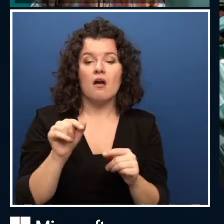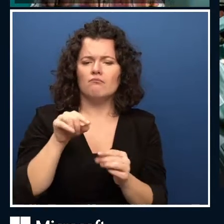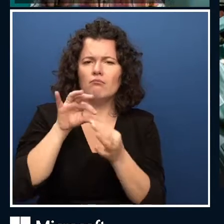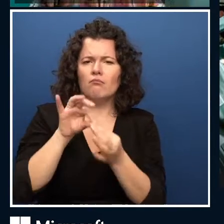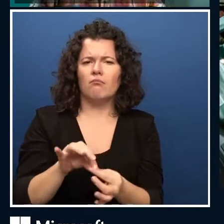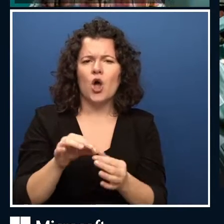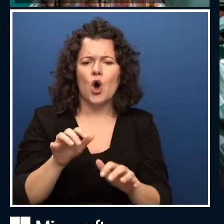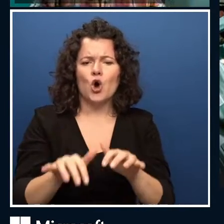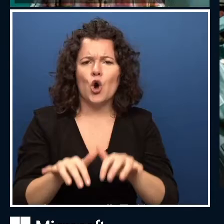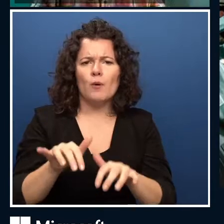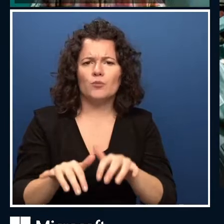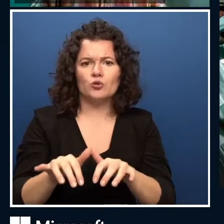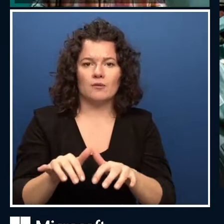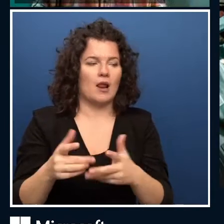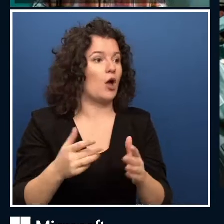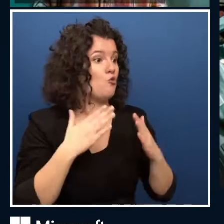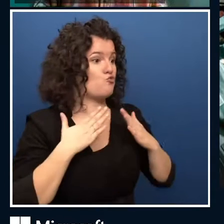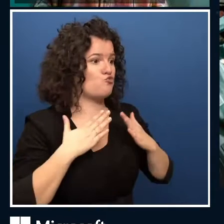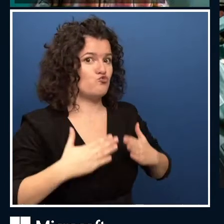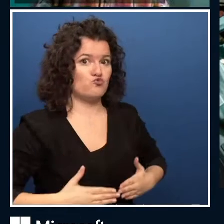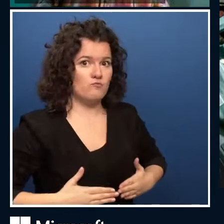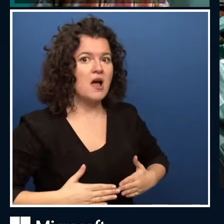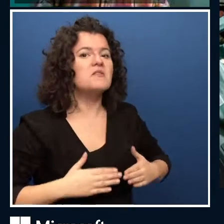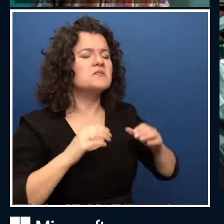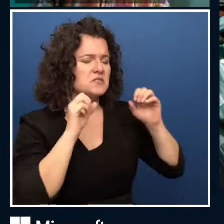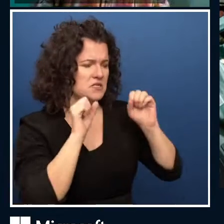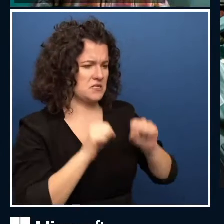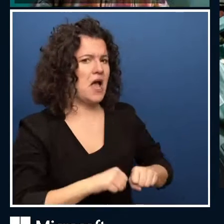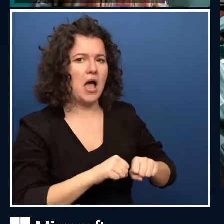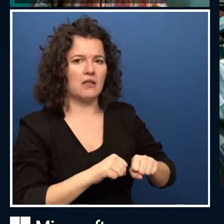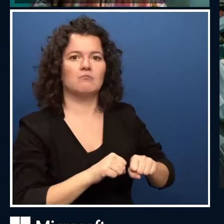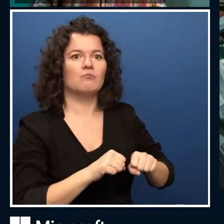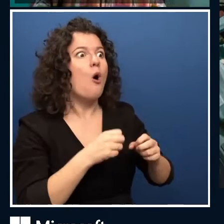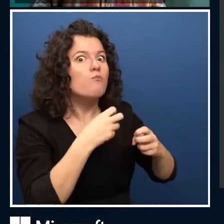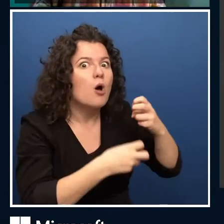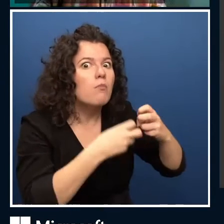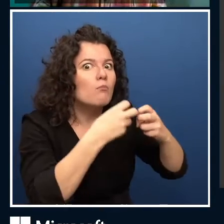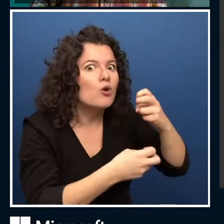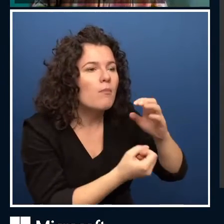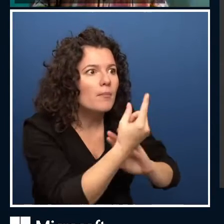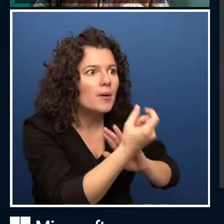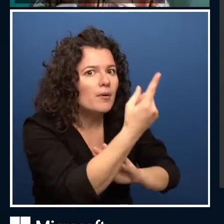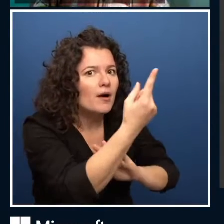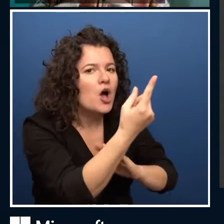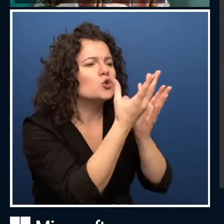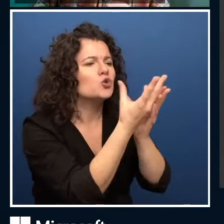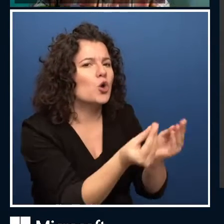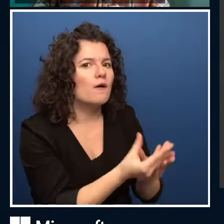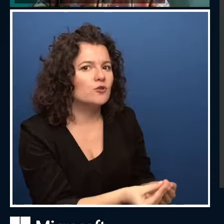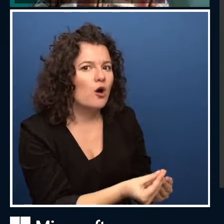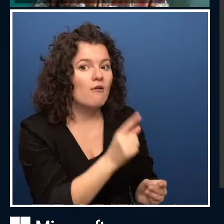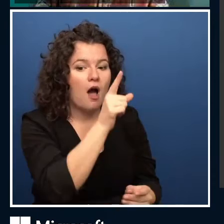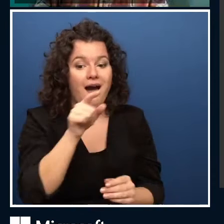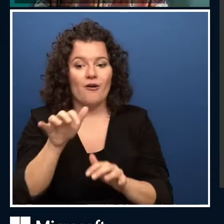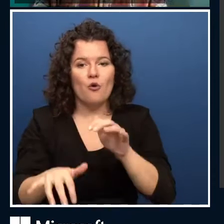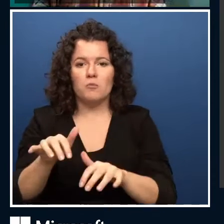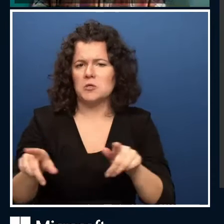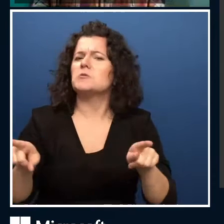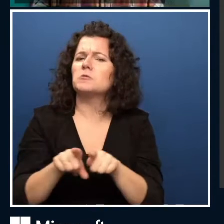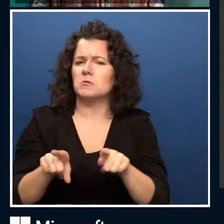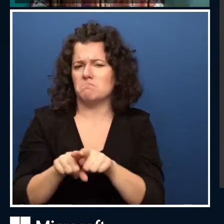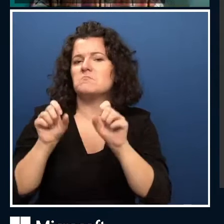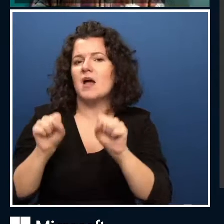human beings can do better. And this is something which is called weak AI. And this is something where we can put AI to work in practice.